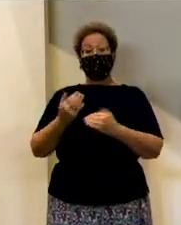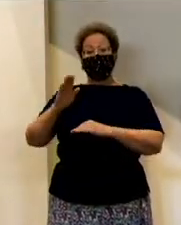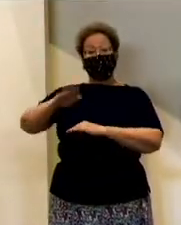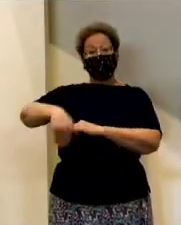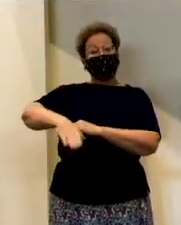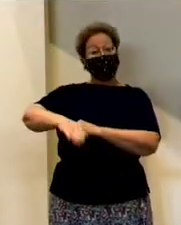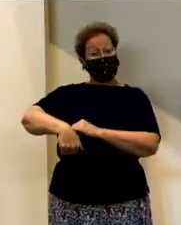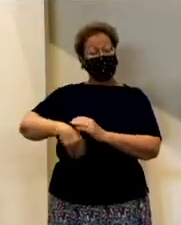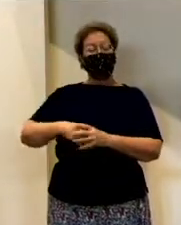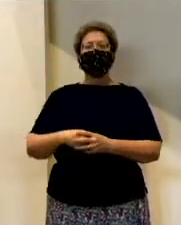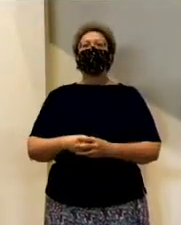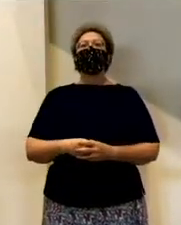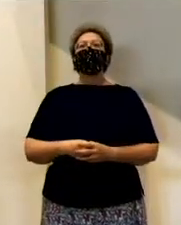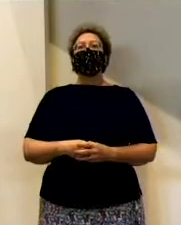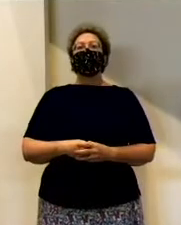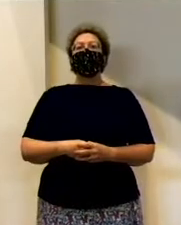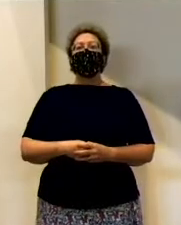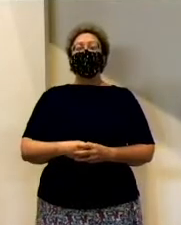And this is how it works.